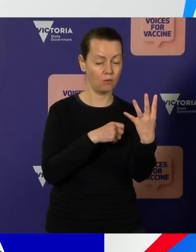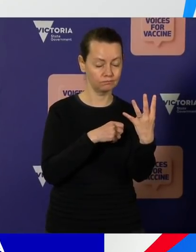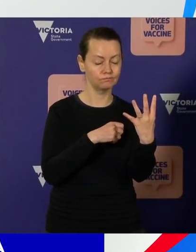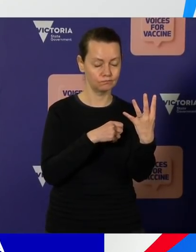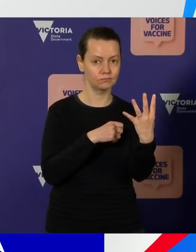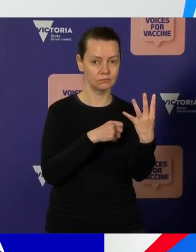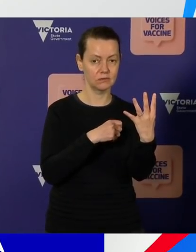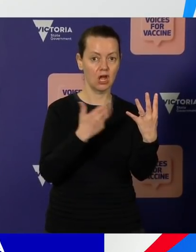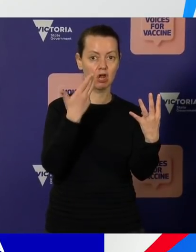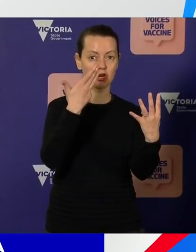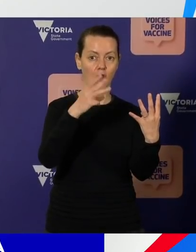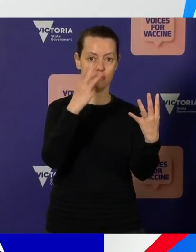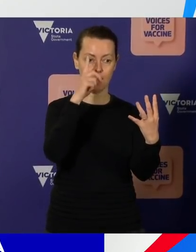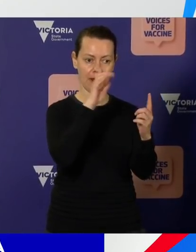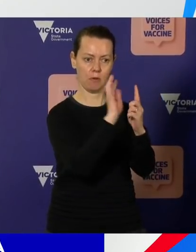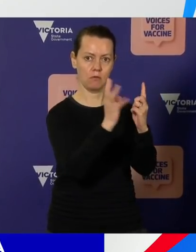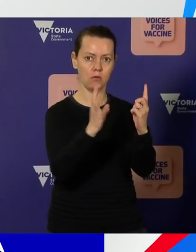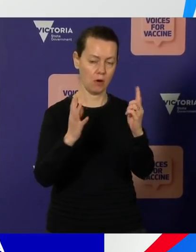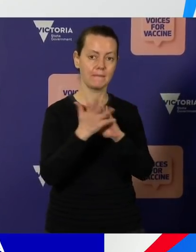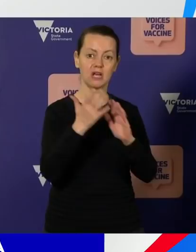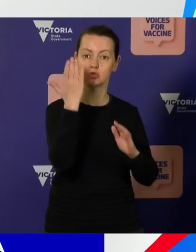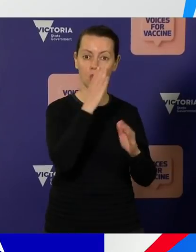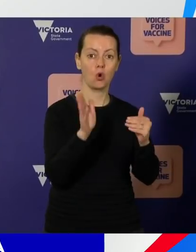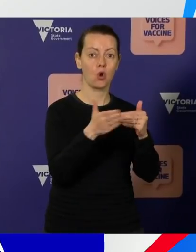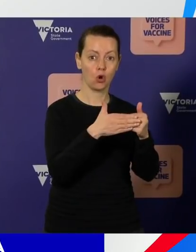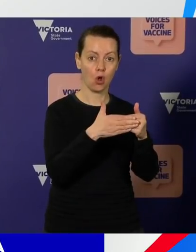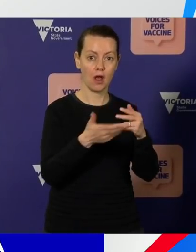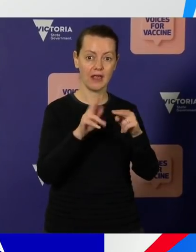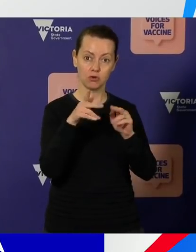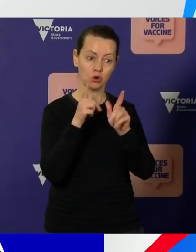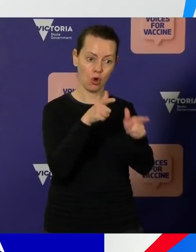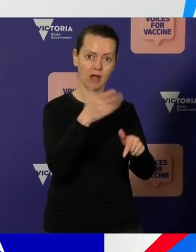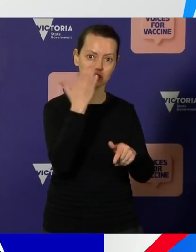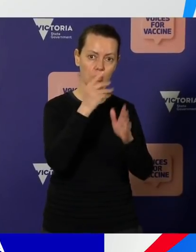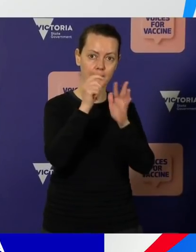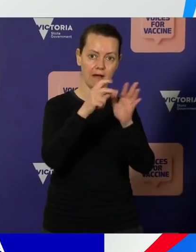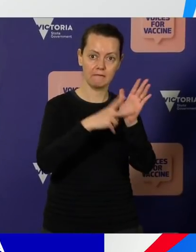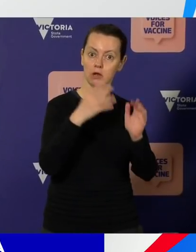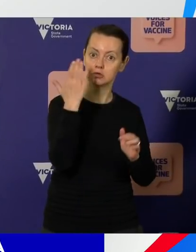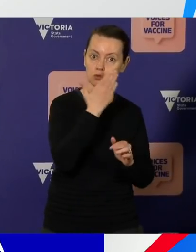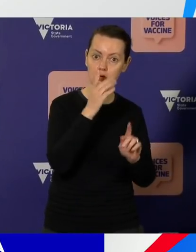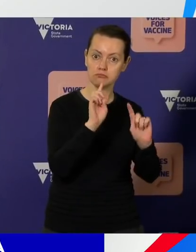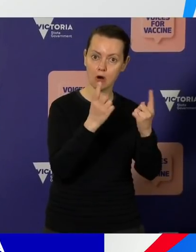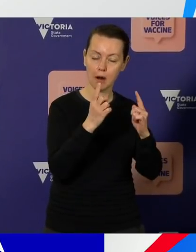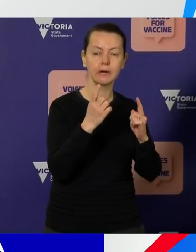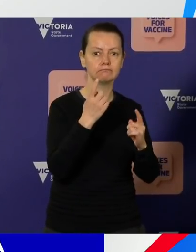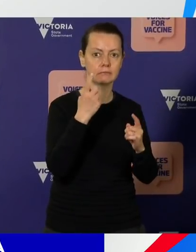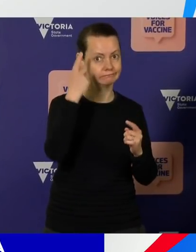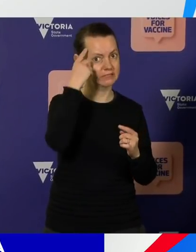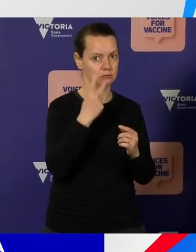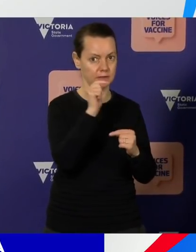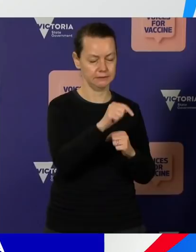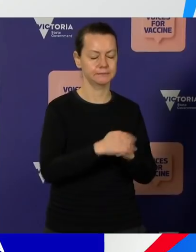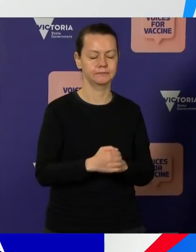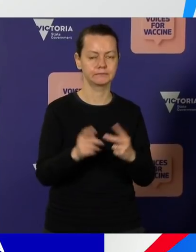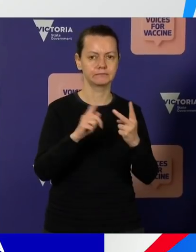contacts. The school is now closed, and we're working through our normal contact tracing process with that school. We have a security guard at one of our